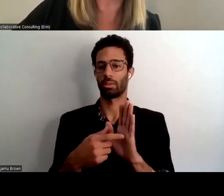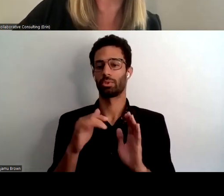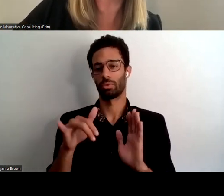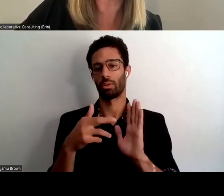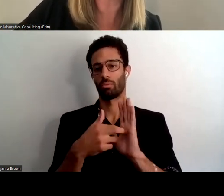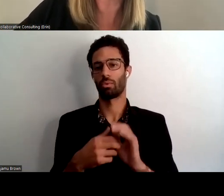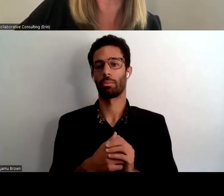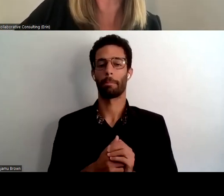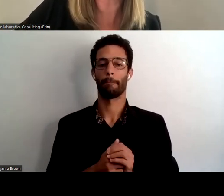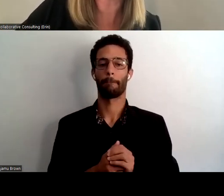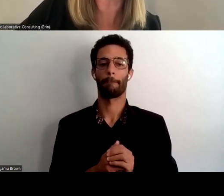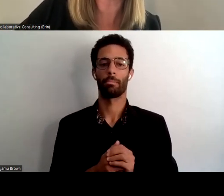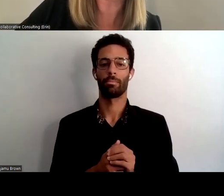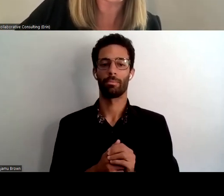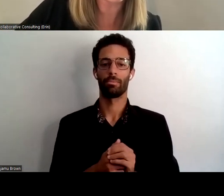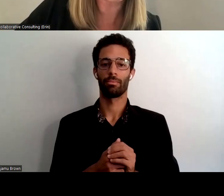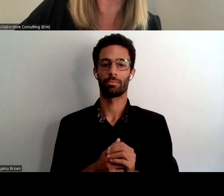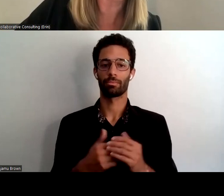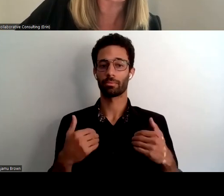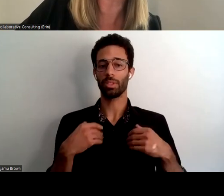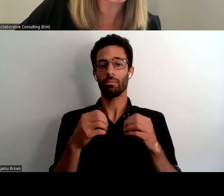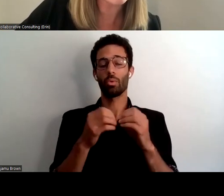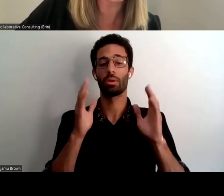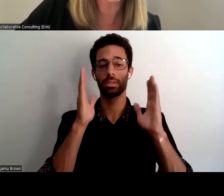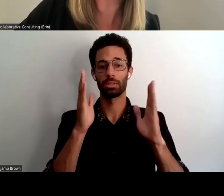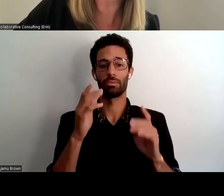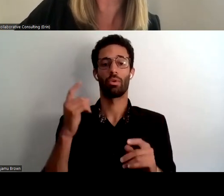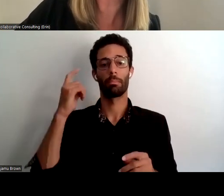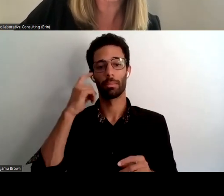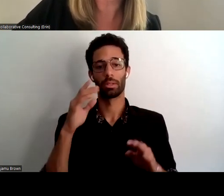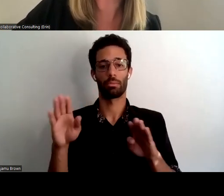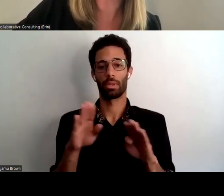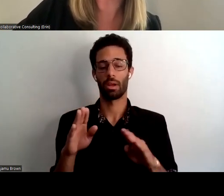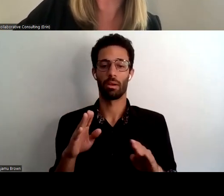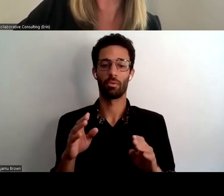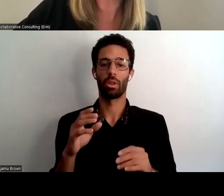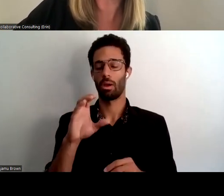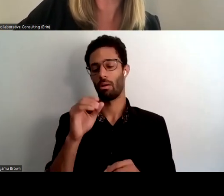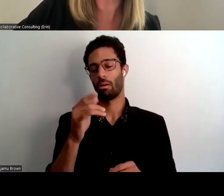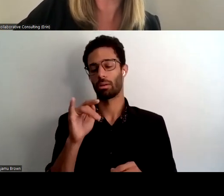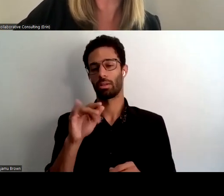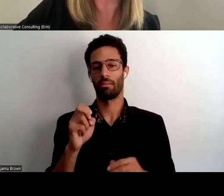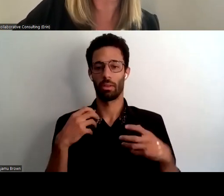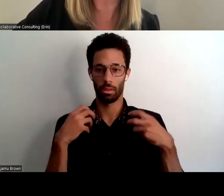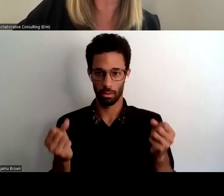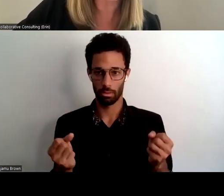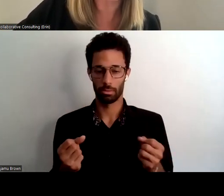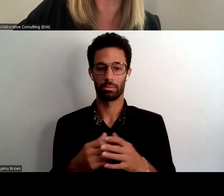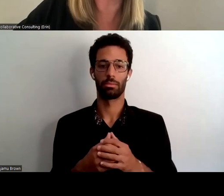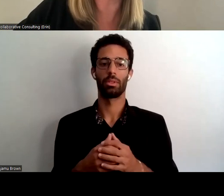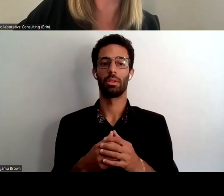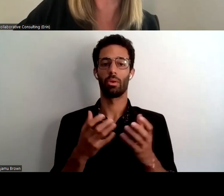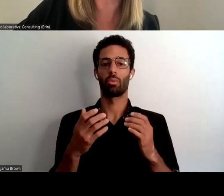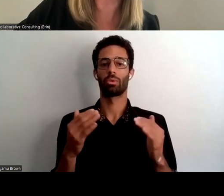felt giving more attention to mental behavioral behavioral and cognitive health was important so uh playing a role in raising awareness